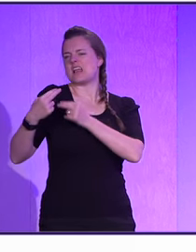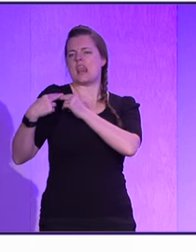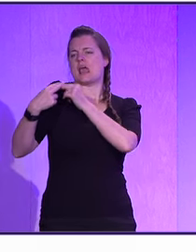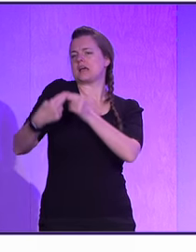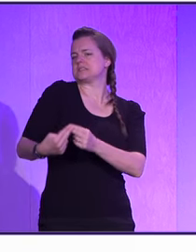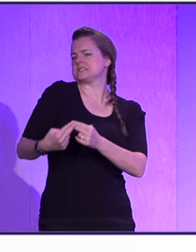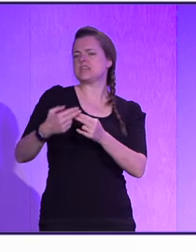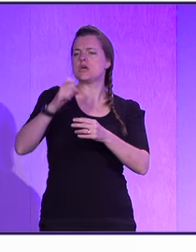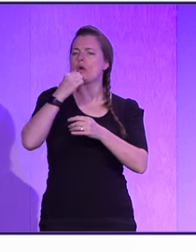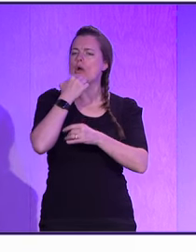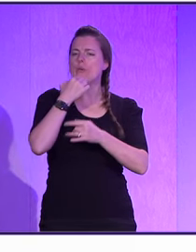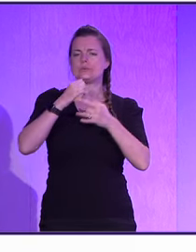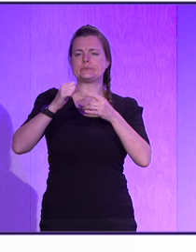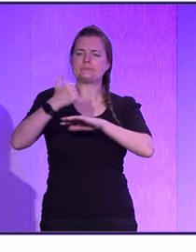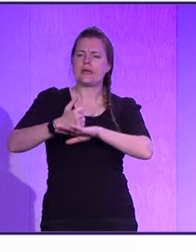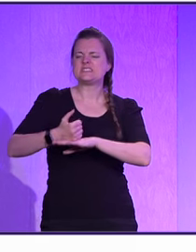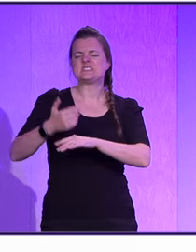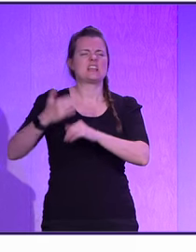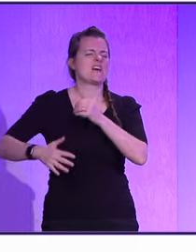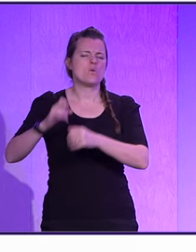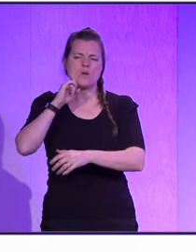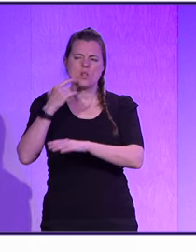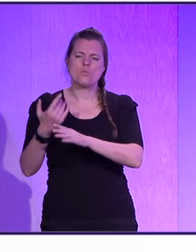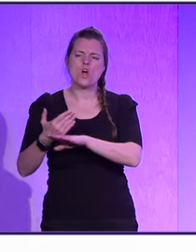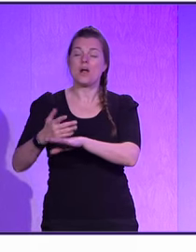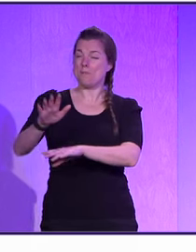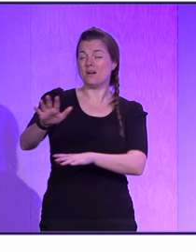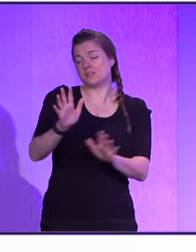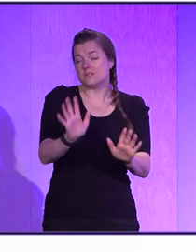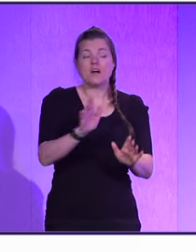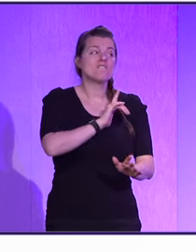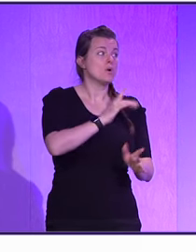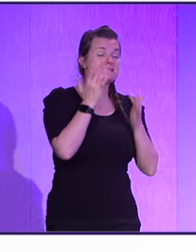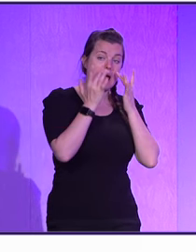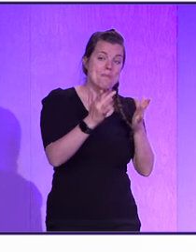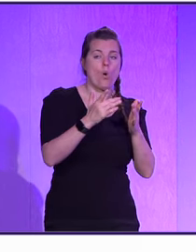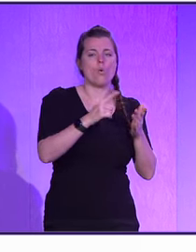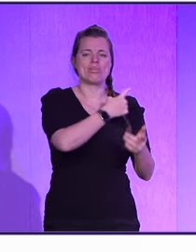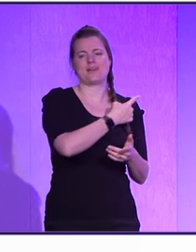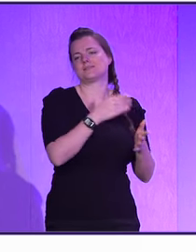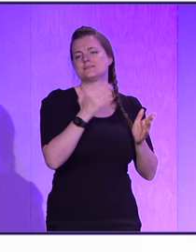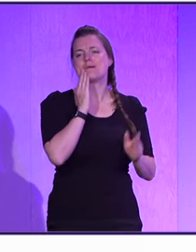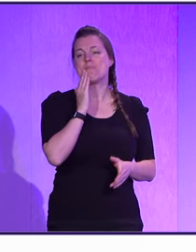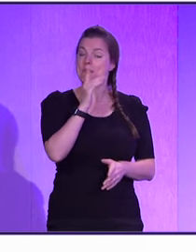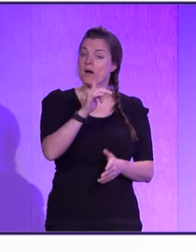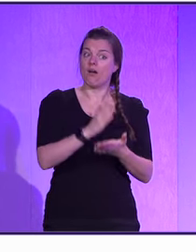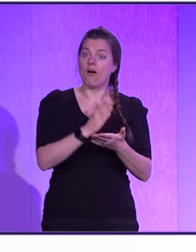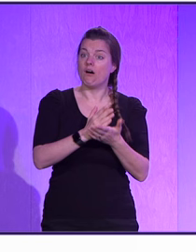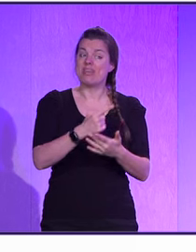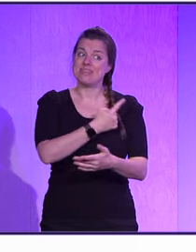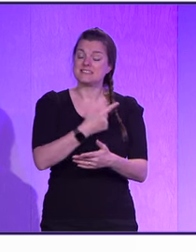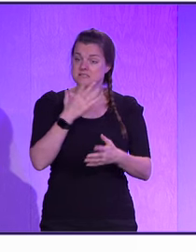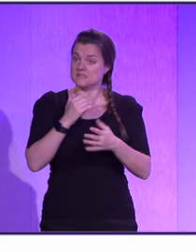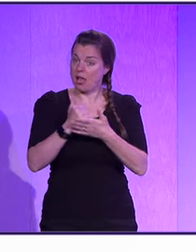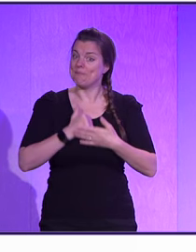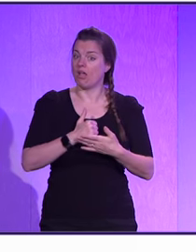have a legacy code base. It's never going to work. But, you know, for demo purposes, this is simple. But I assure you, this is also